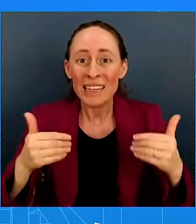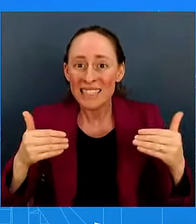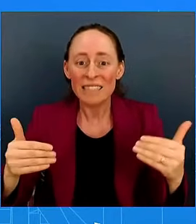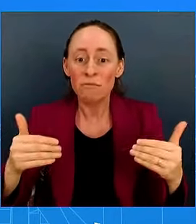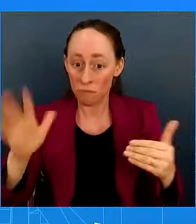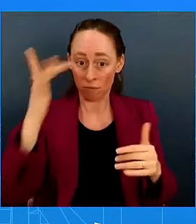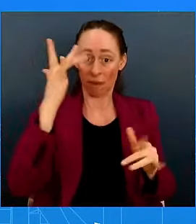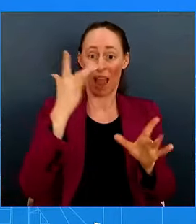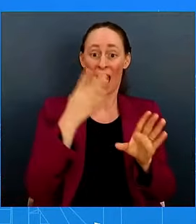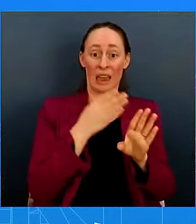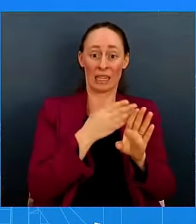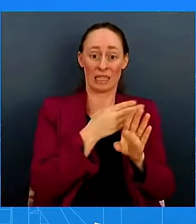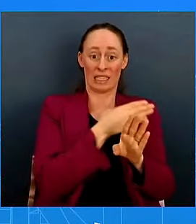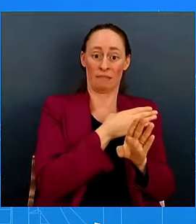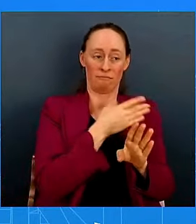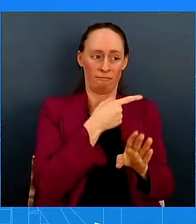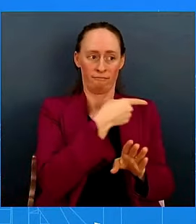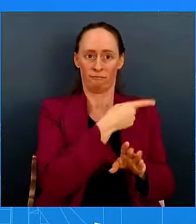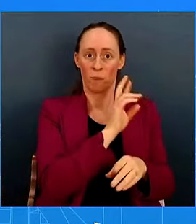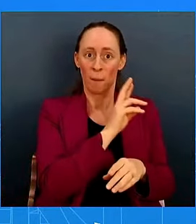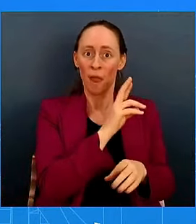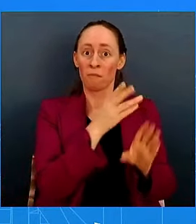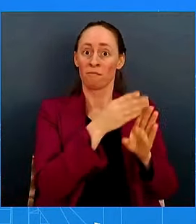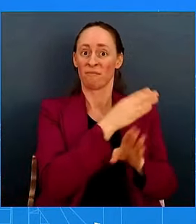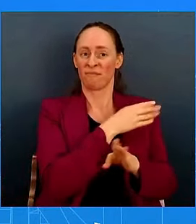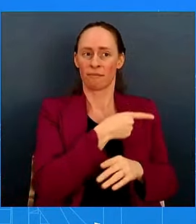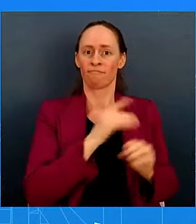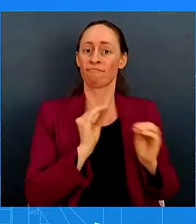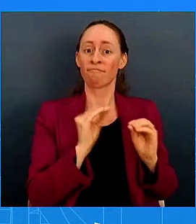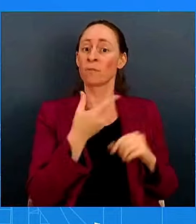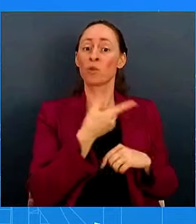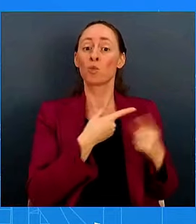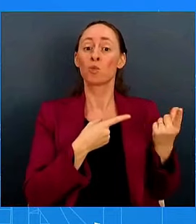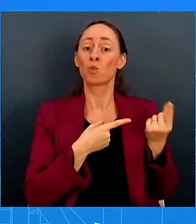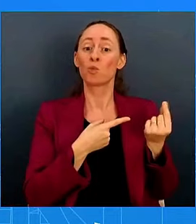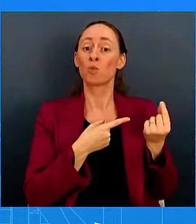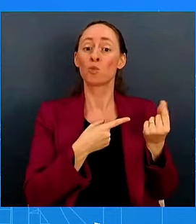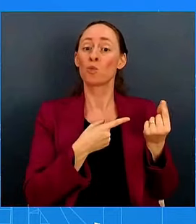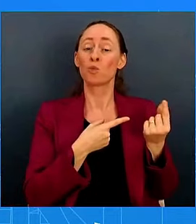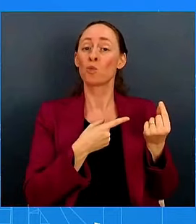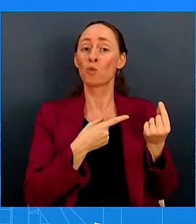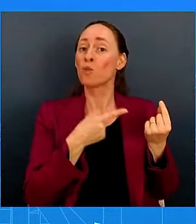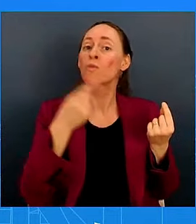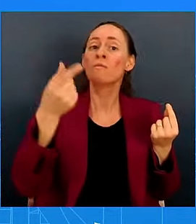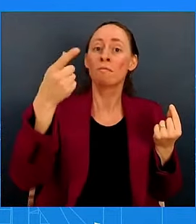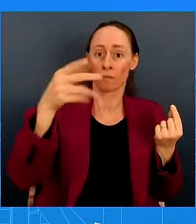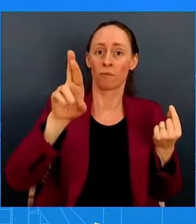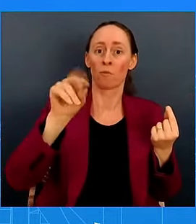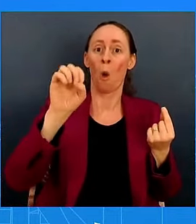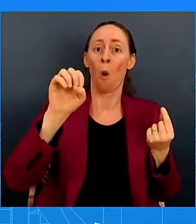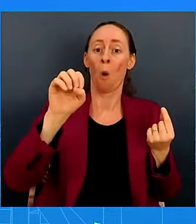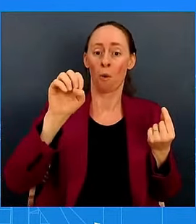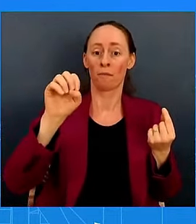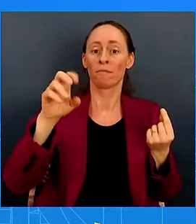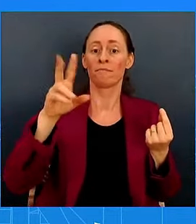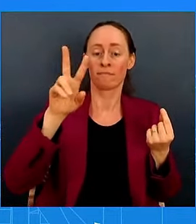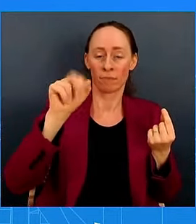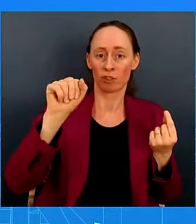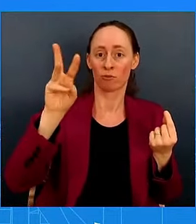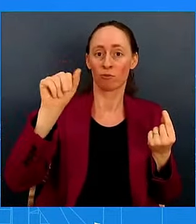undoing Roe v. Wade with the Dobbs decision. And the Dobbs decision, while it took away a